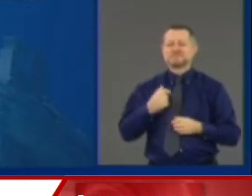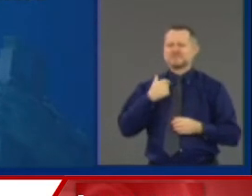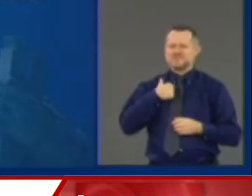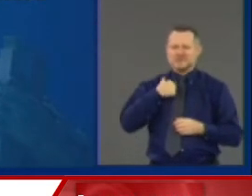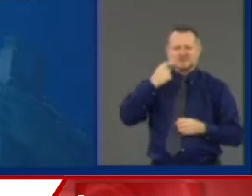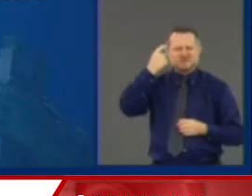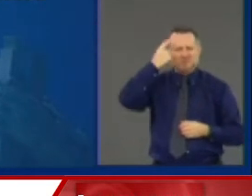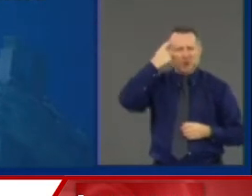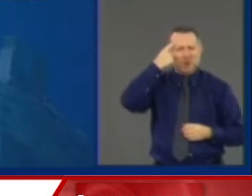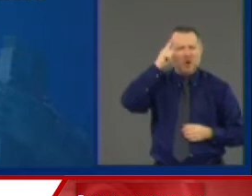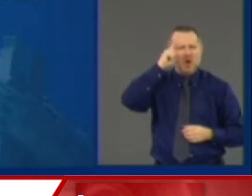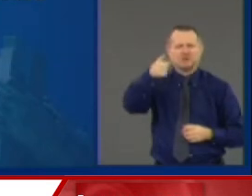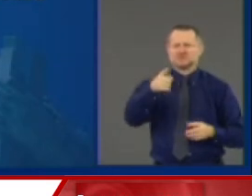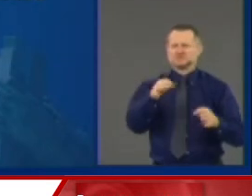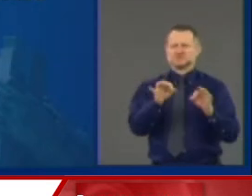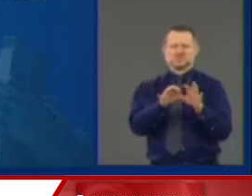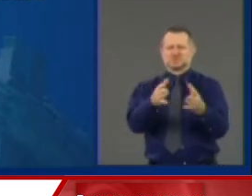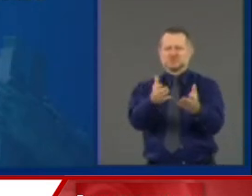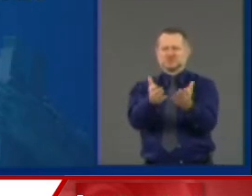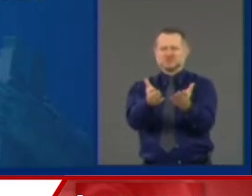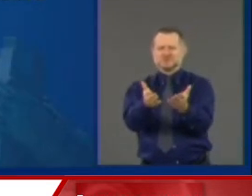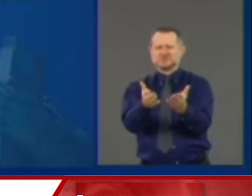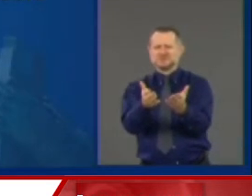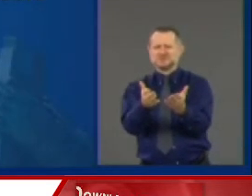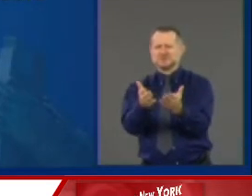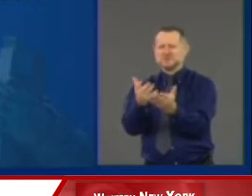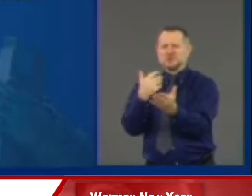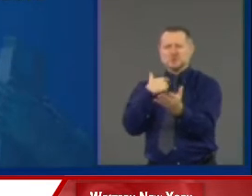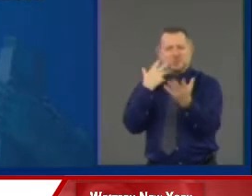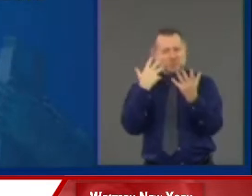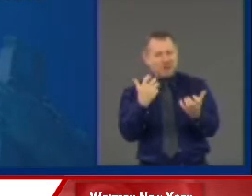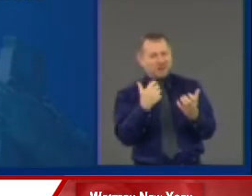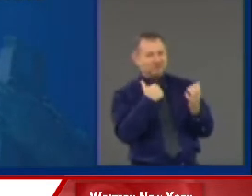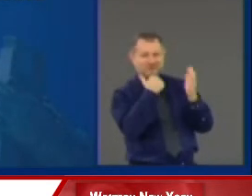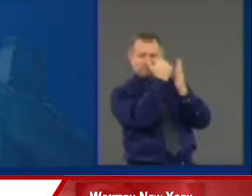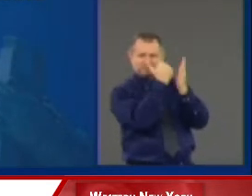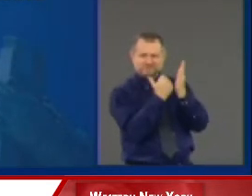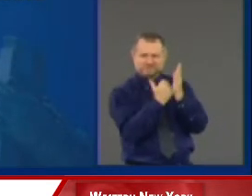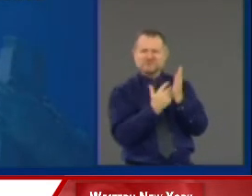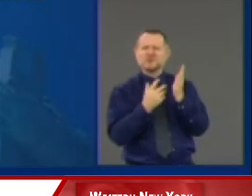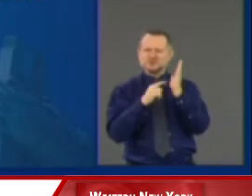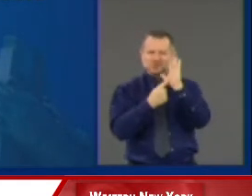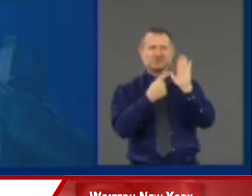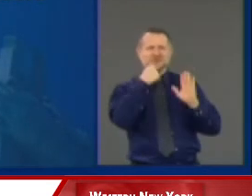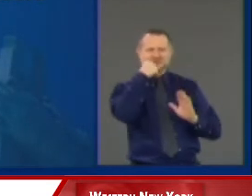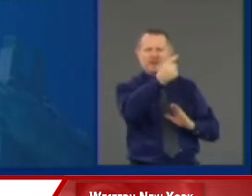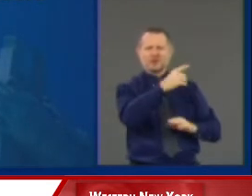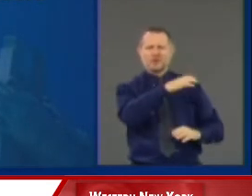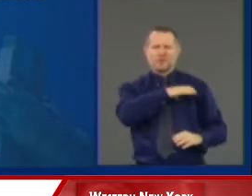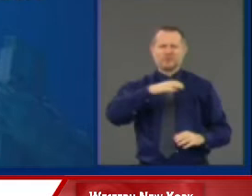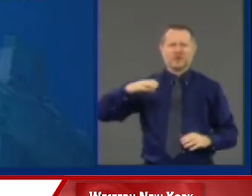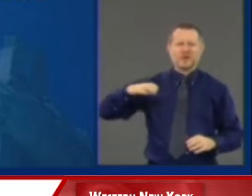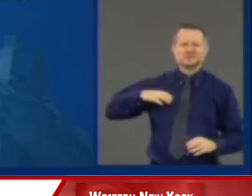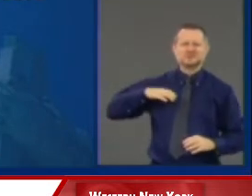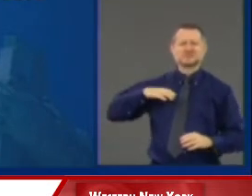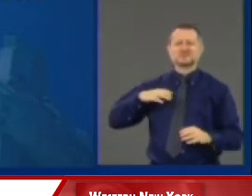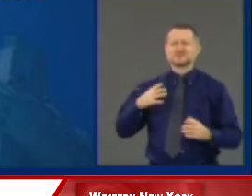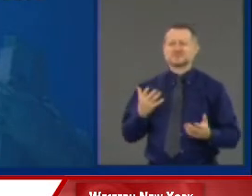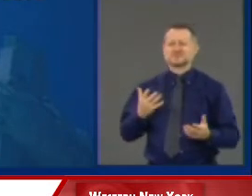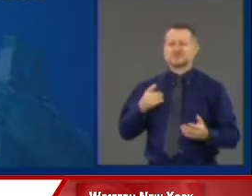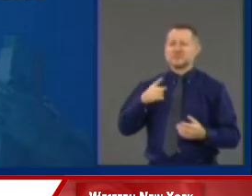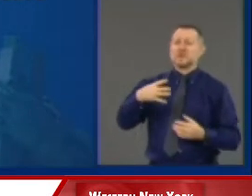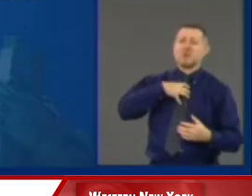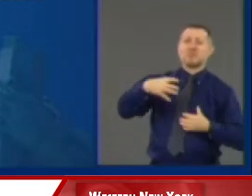to say what changes you actually want. Otherwise, it's just screaming into the